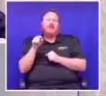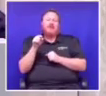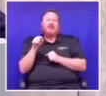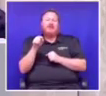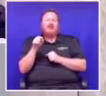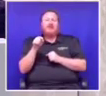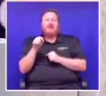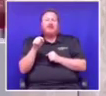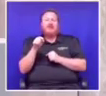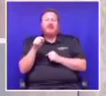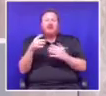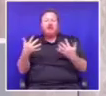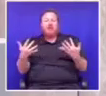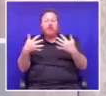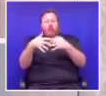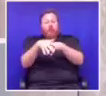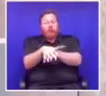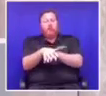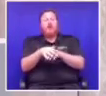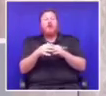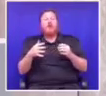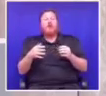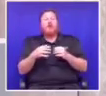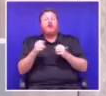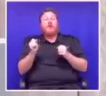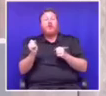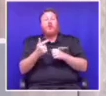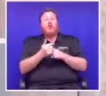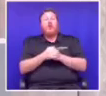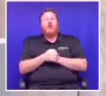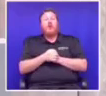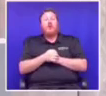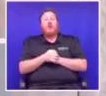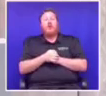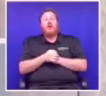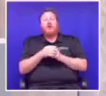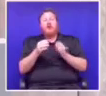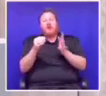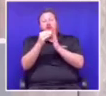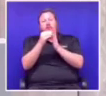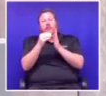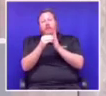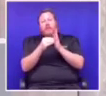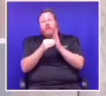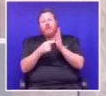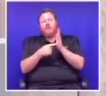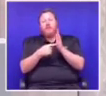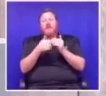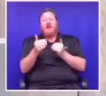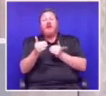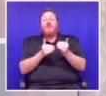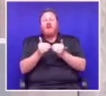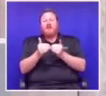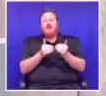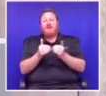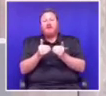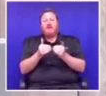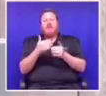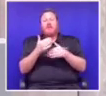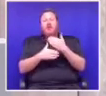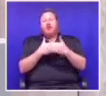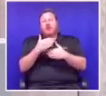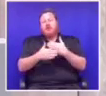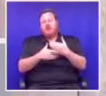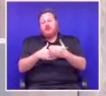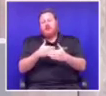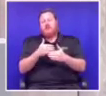united us all, we also inserted the governance processes